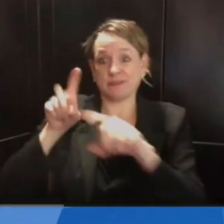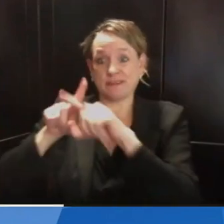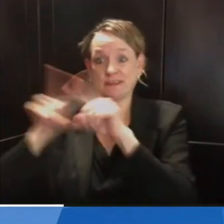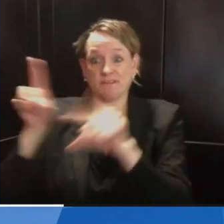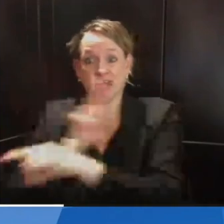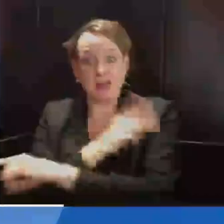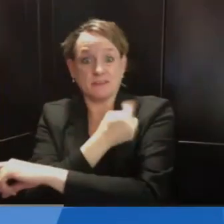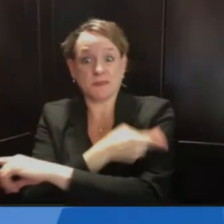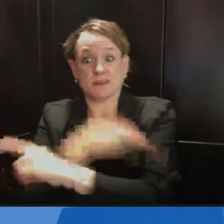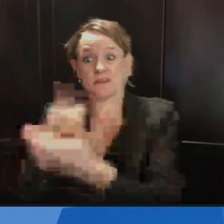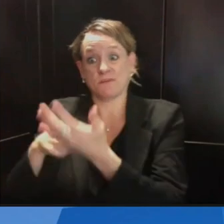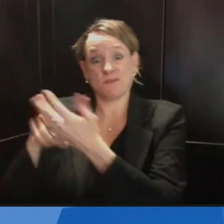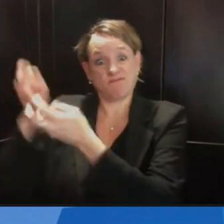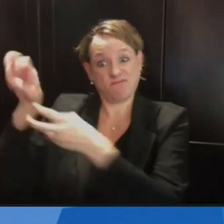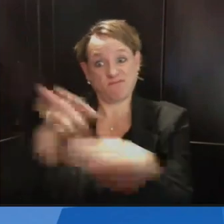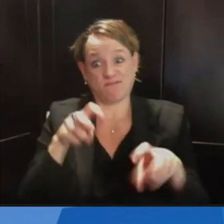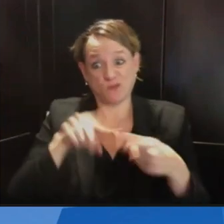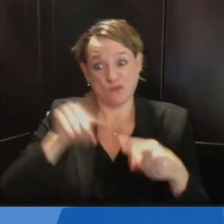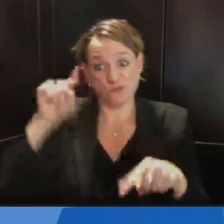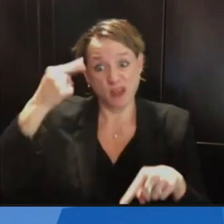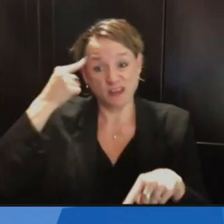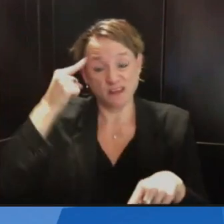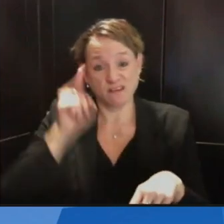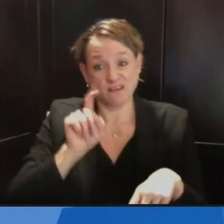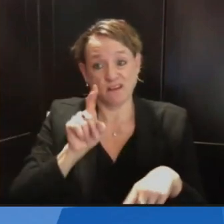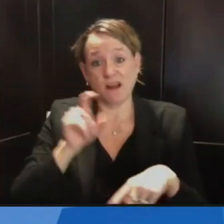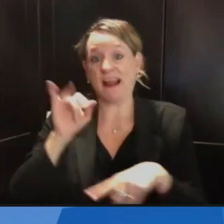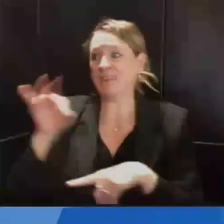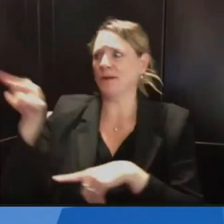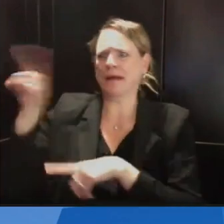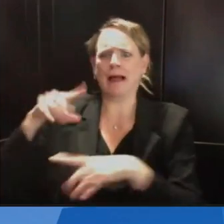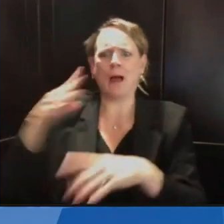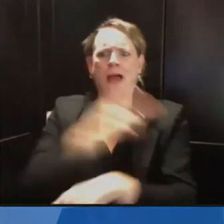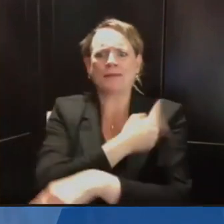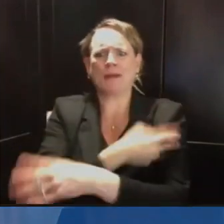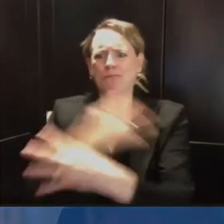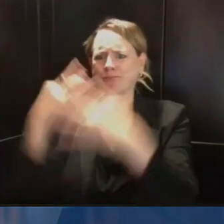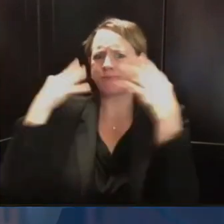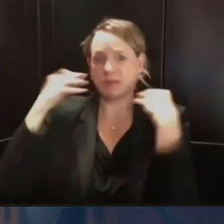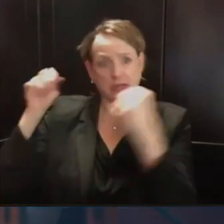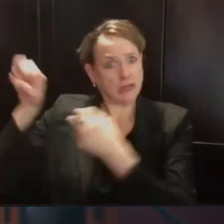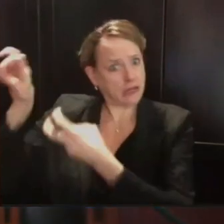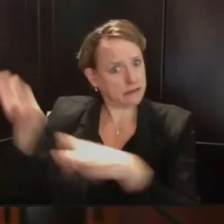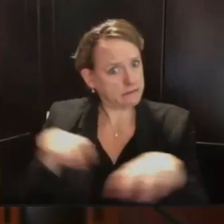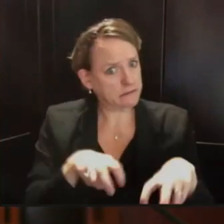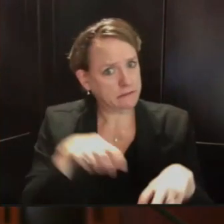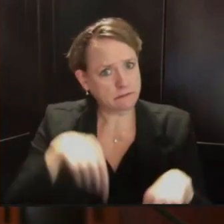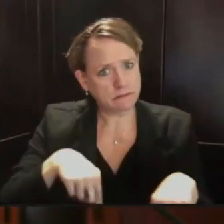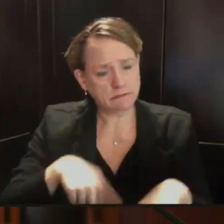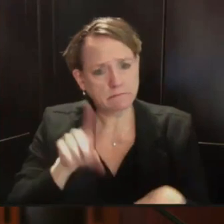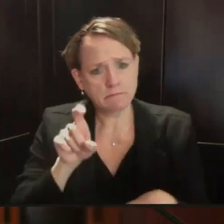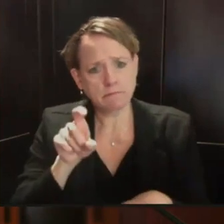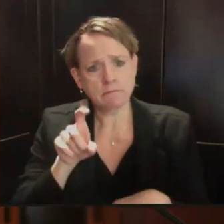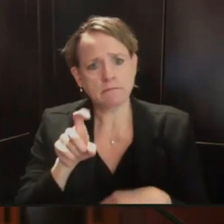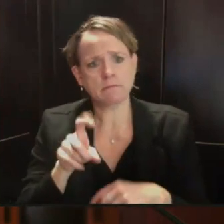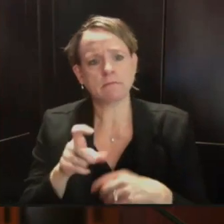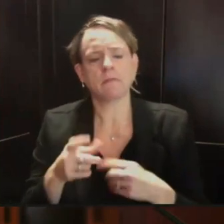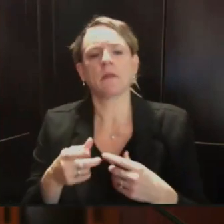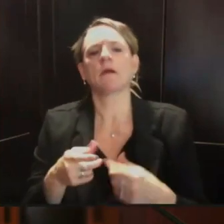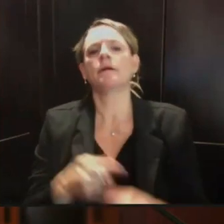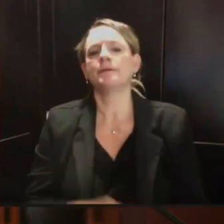at some point? Yeah, that's a great question and it does speak to the really important